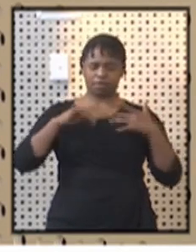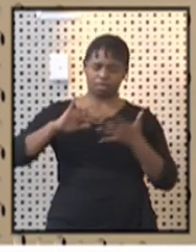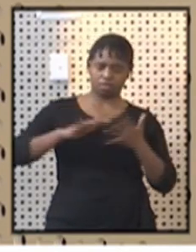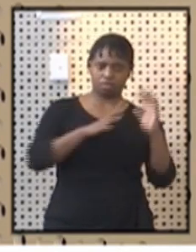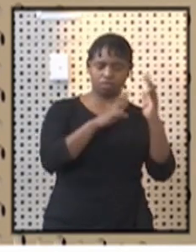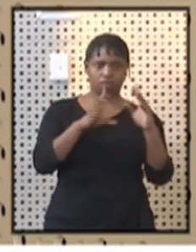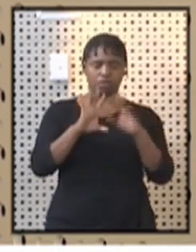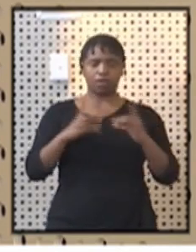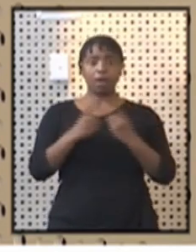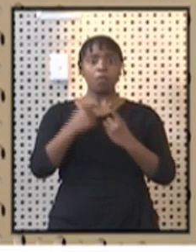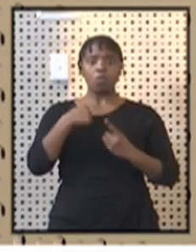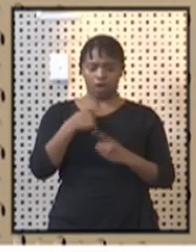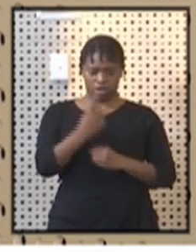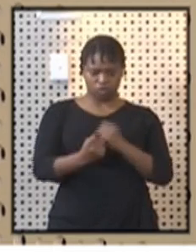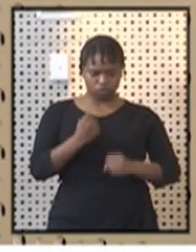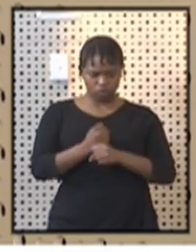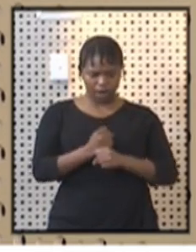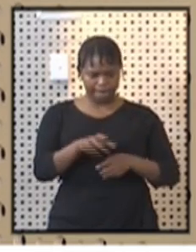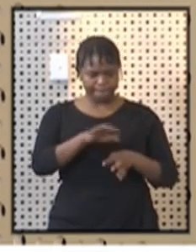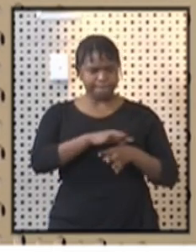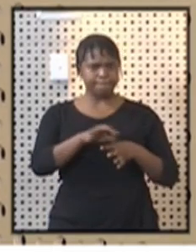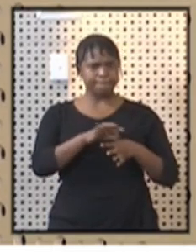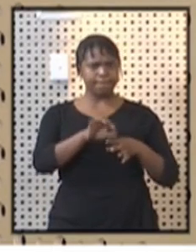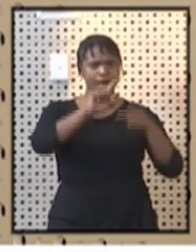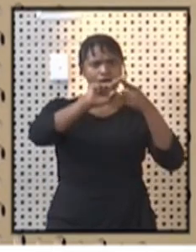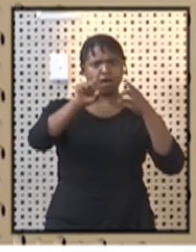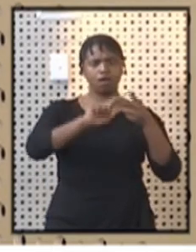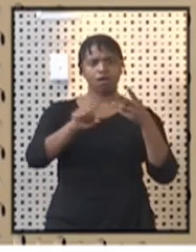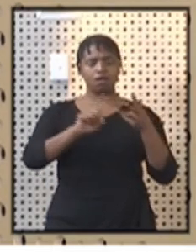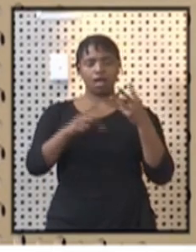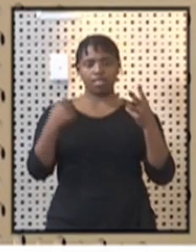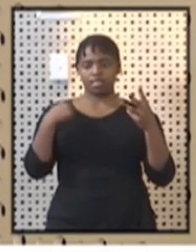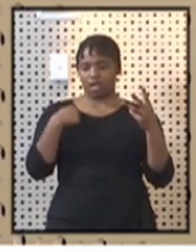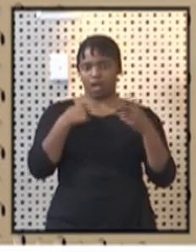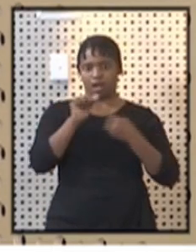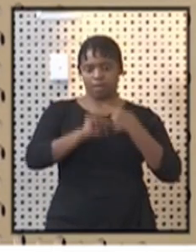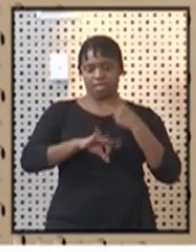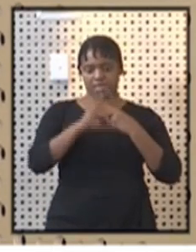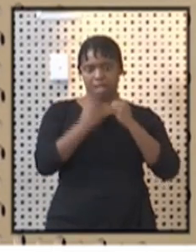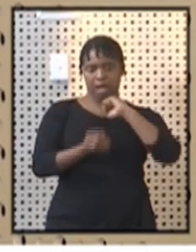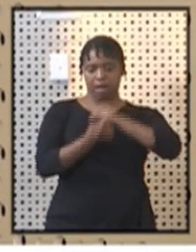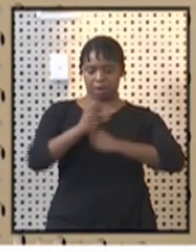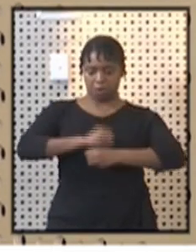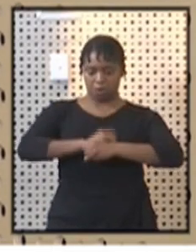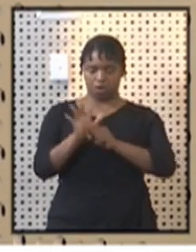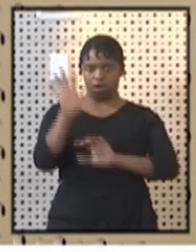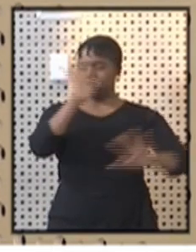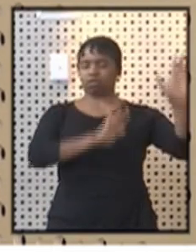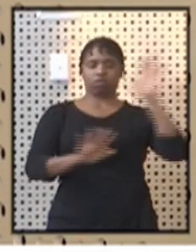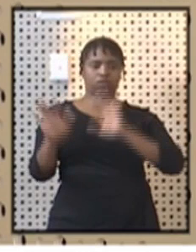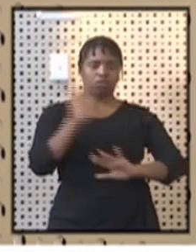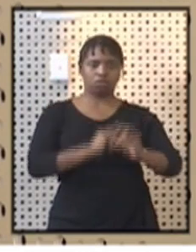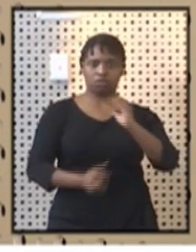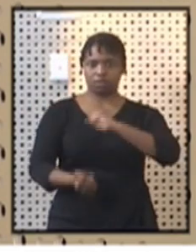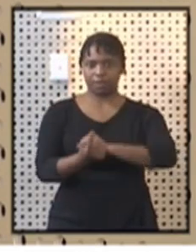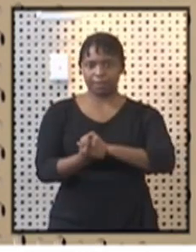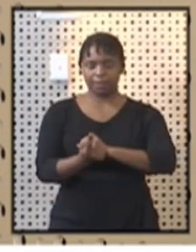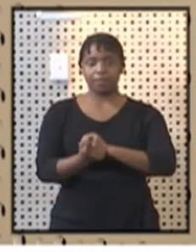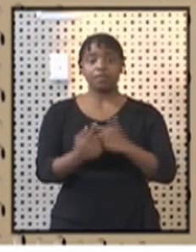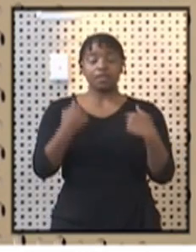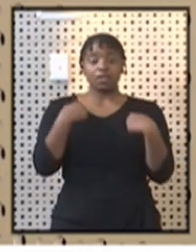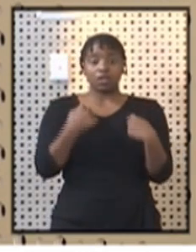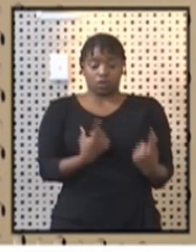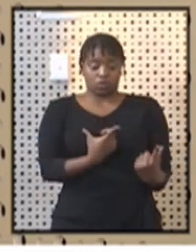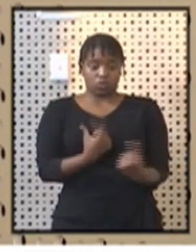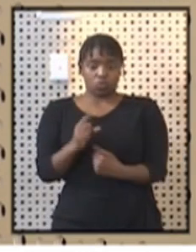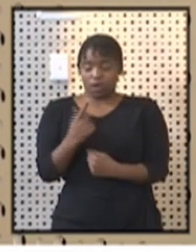huge plans for the sector. Unbeknown to us, unbeknown to us, it disrupted us. All we had to do over